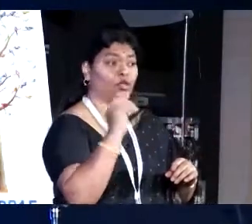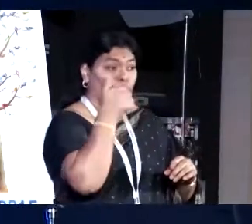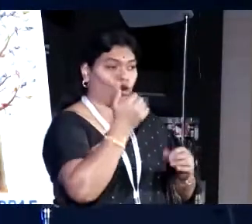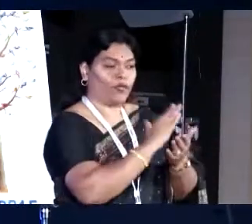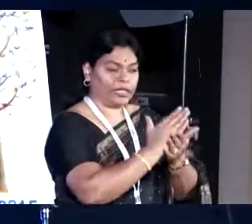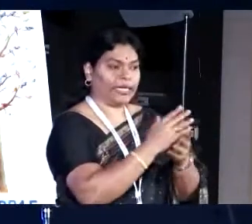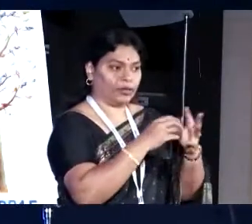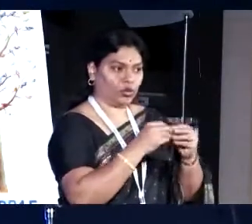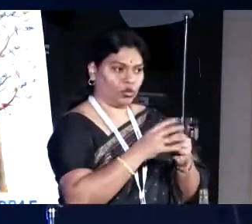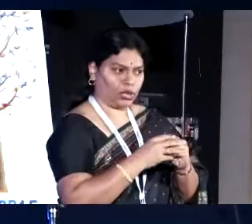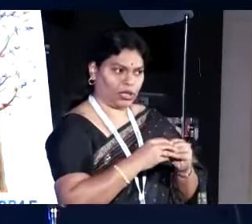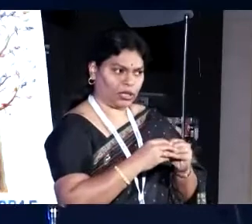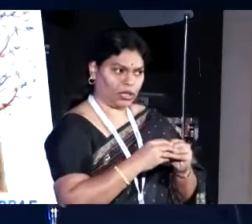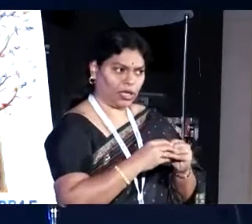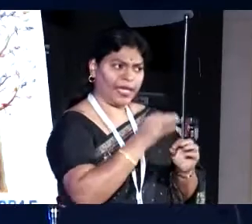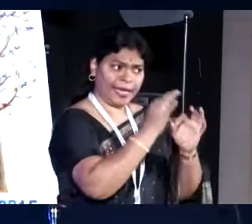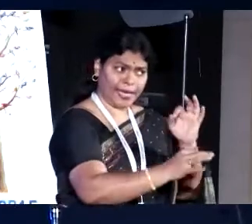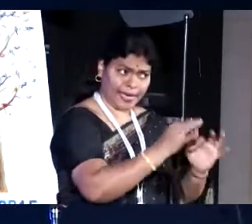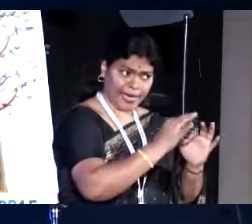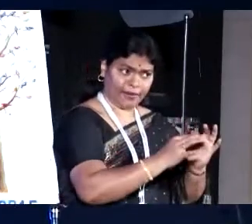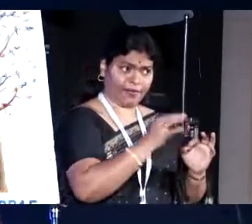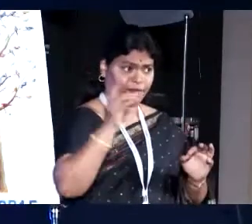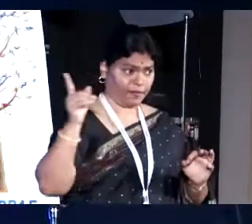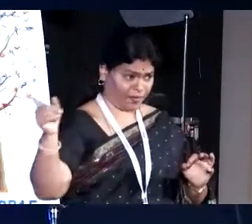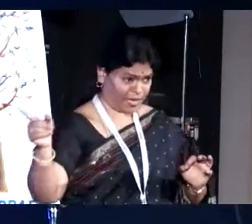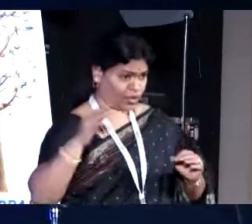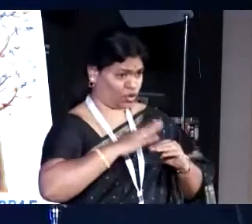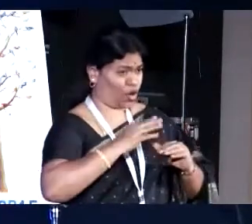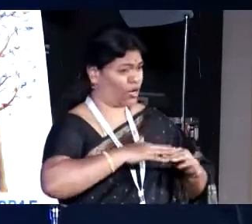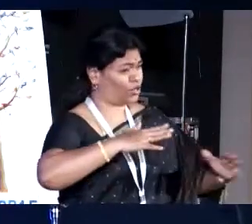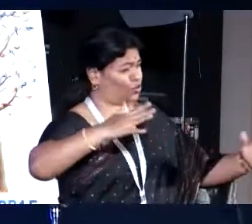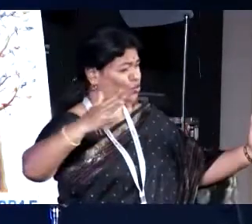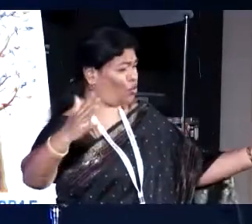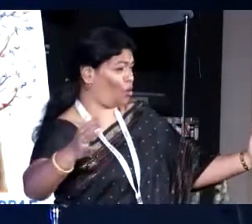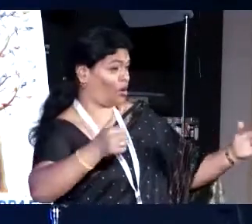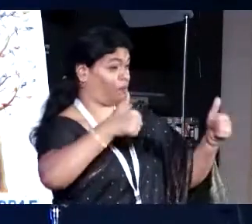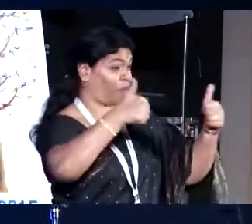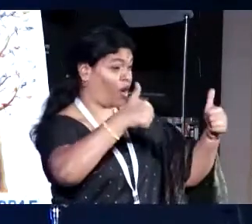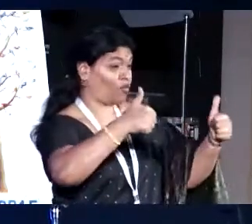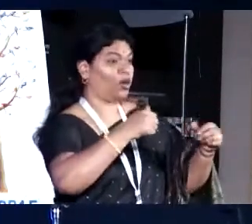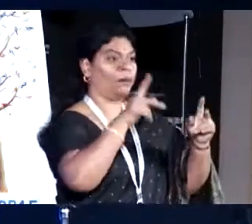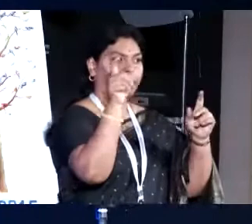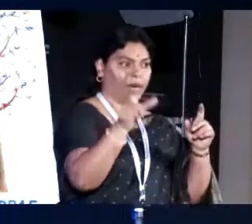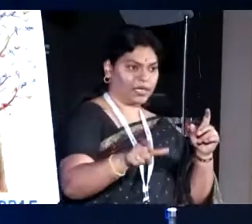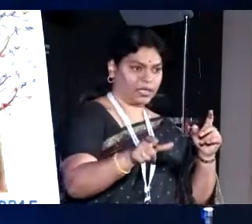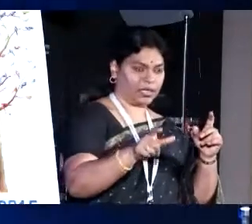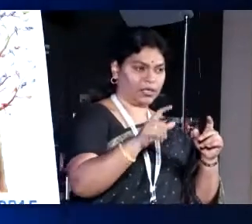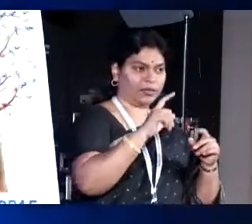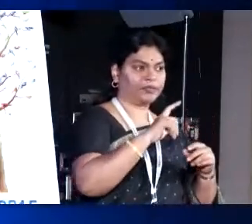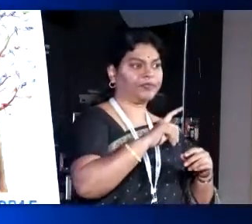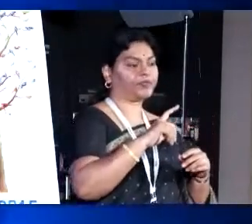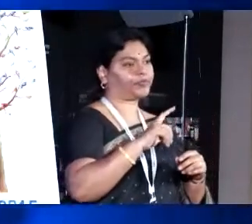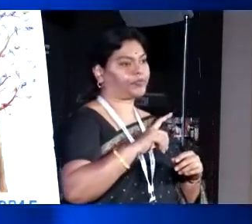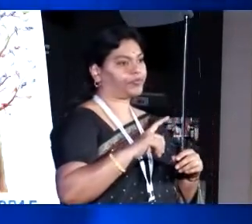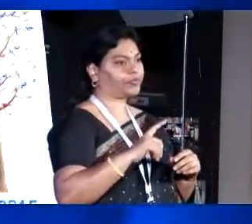on this also. If I am a so-called day-built person, 70 percent of Indian women and